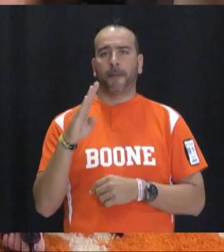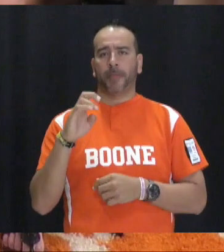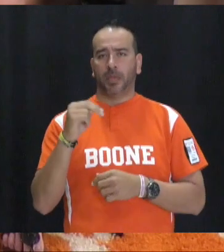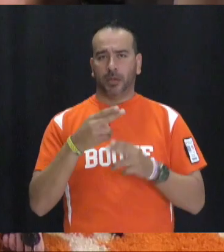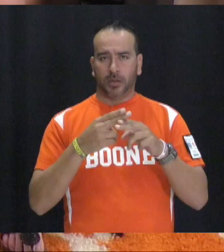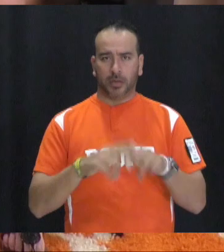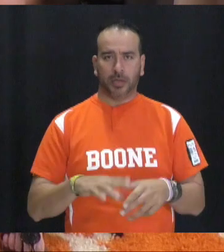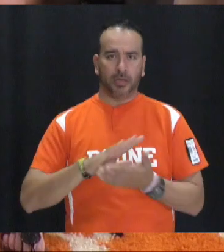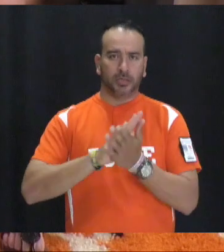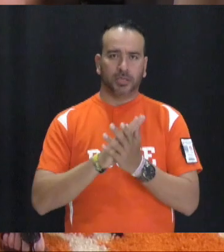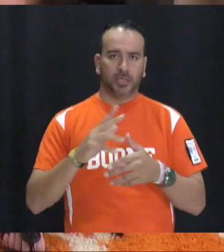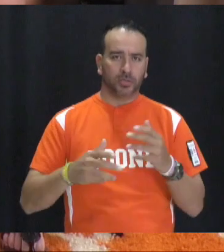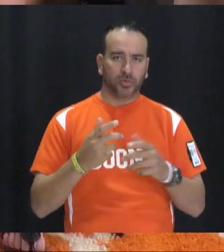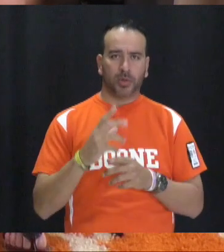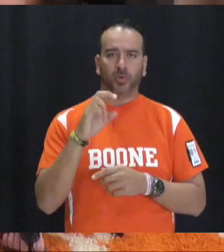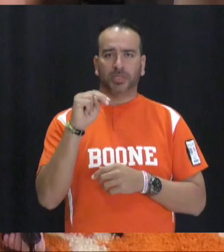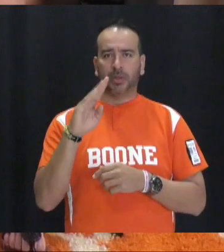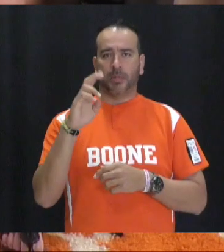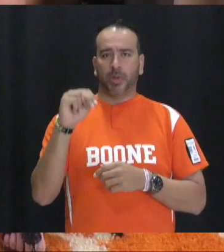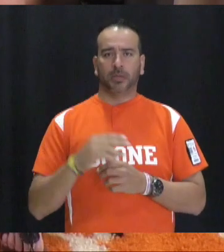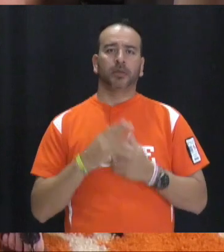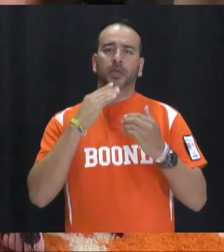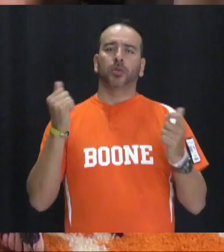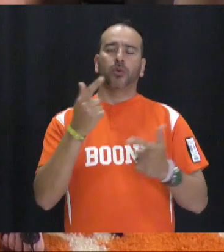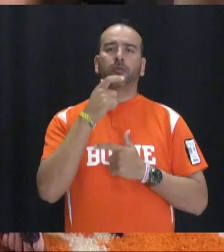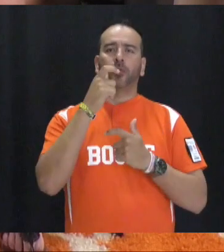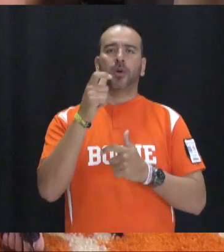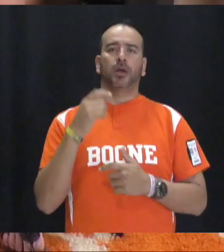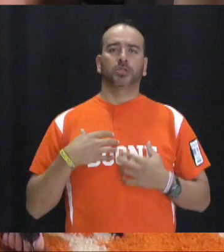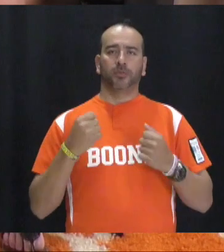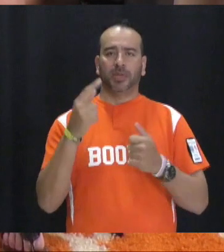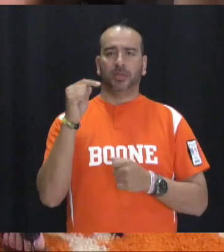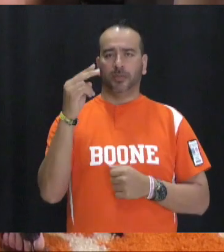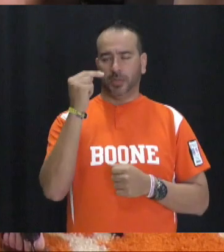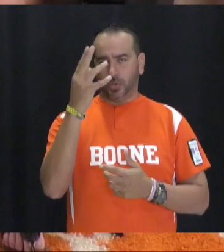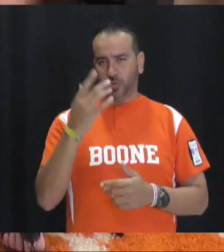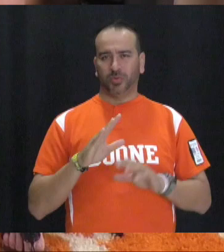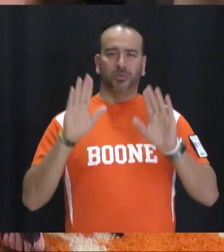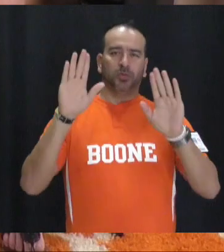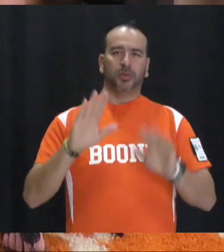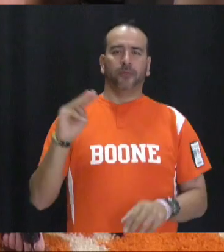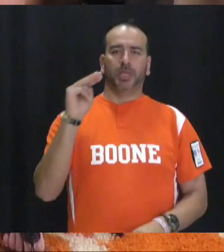and cheese scramble or cinnamon bun thank you everyone for watching brave TV news and have a great Monday